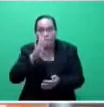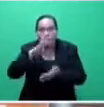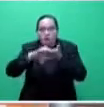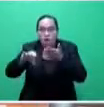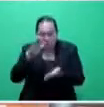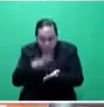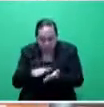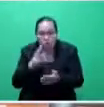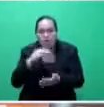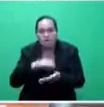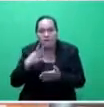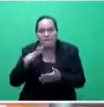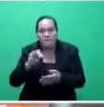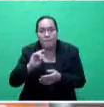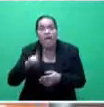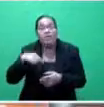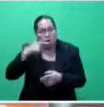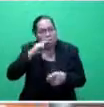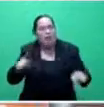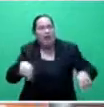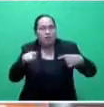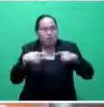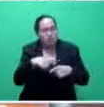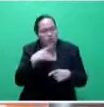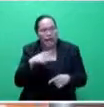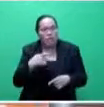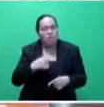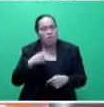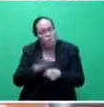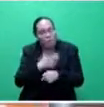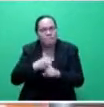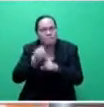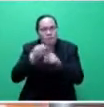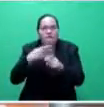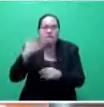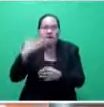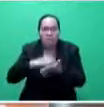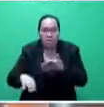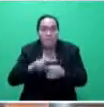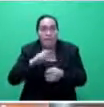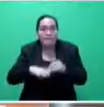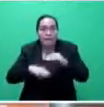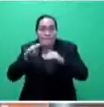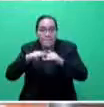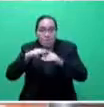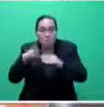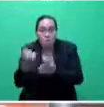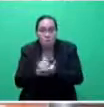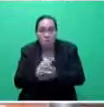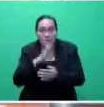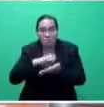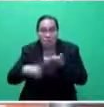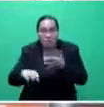to $3.50 and tomorrow he's going to argue for making it $5. If the minimum wage is going to be $5, all the other